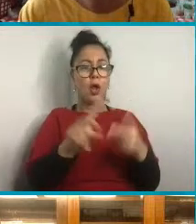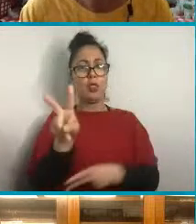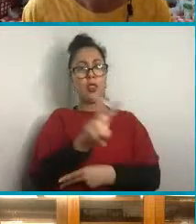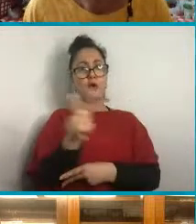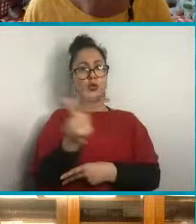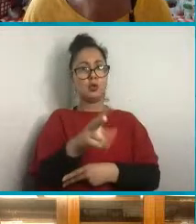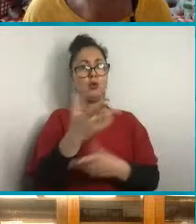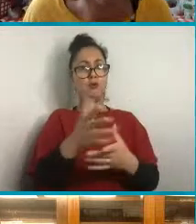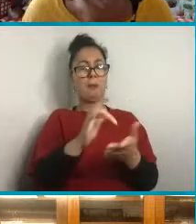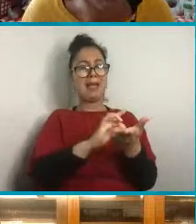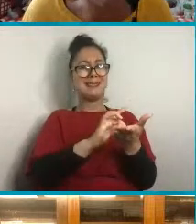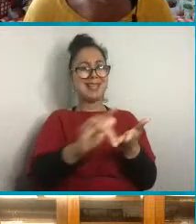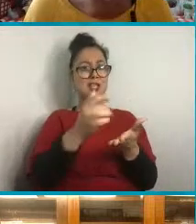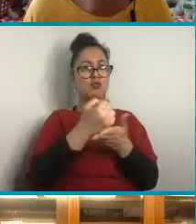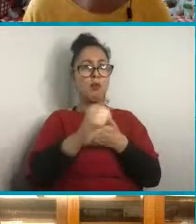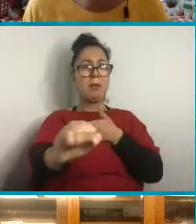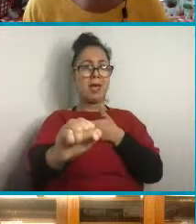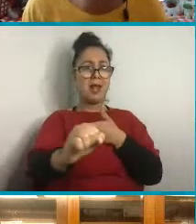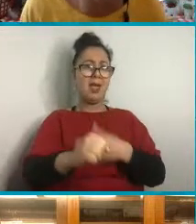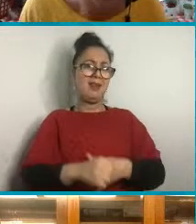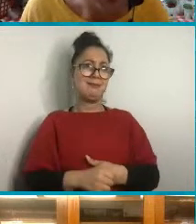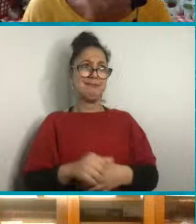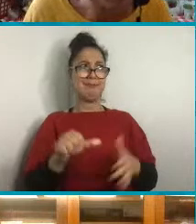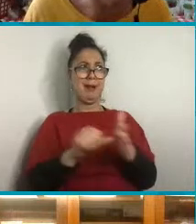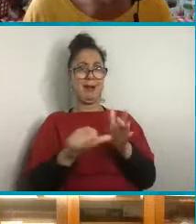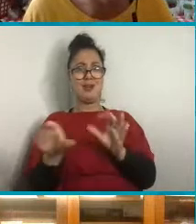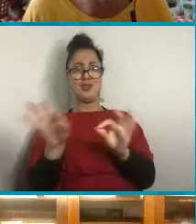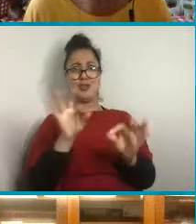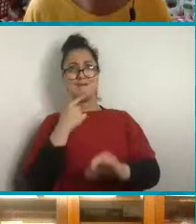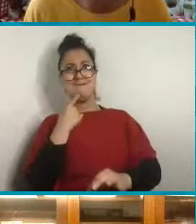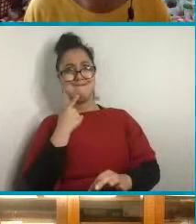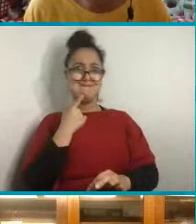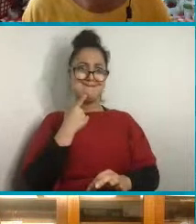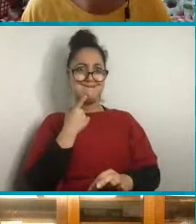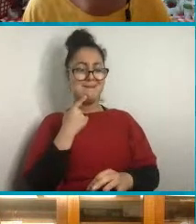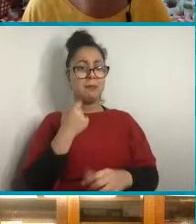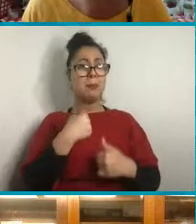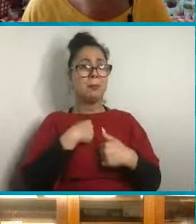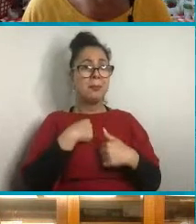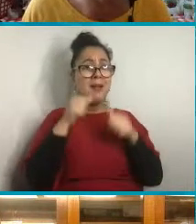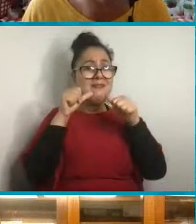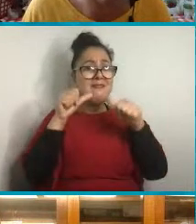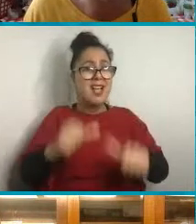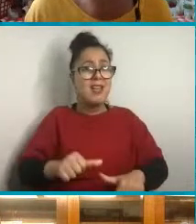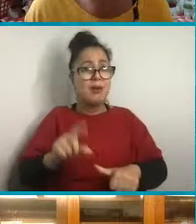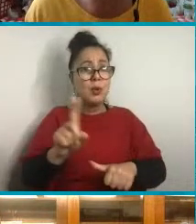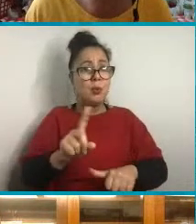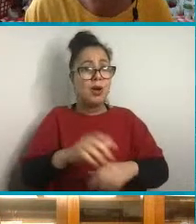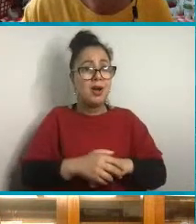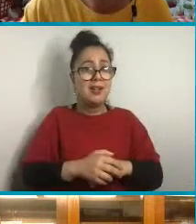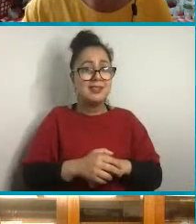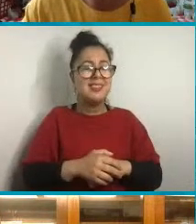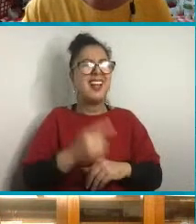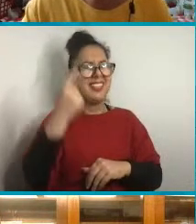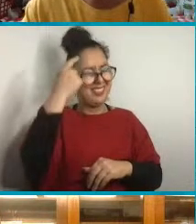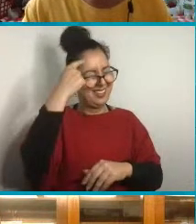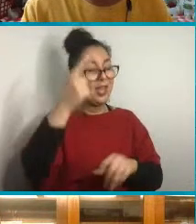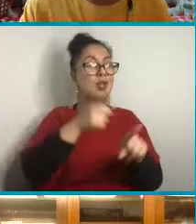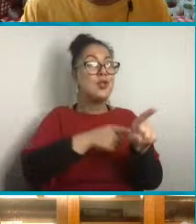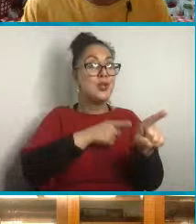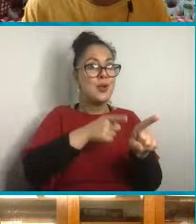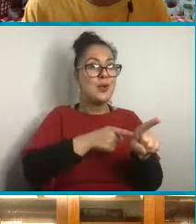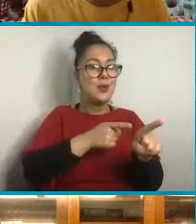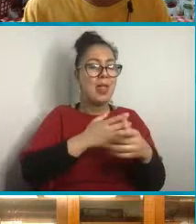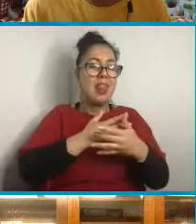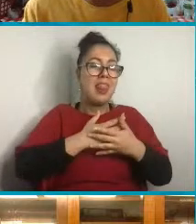Rebellion. It's a bit of a hard choice. I think for me, my favourite one is probably the youth one. I really